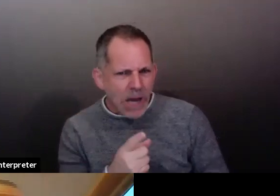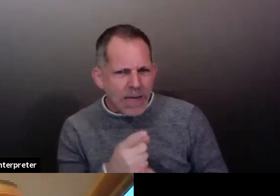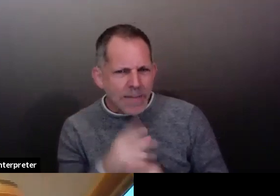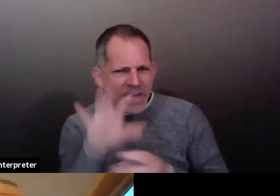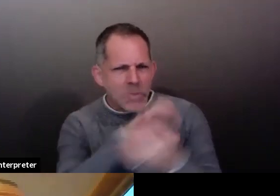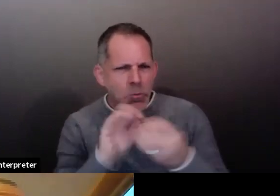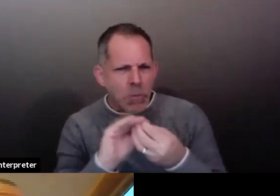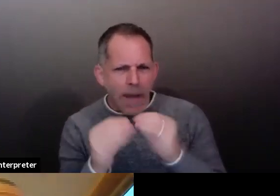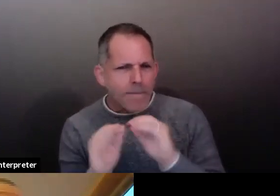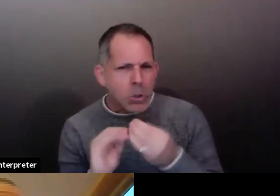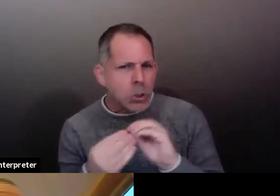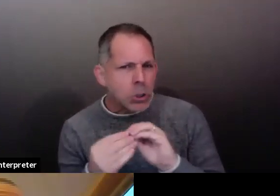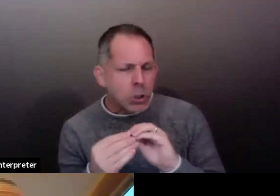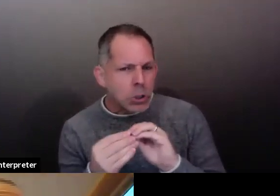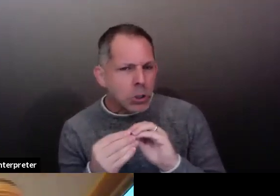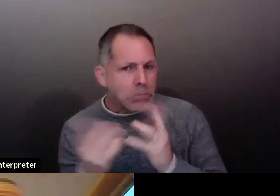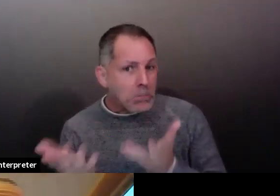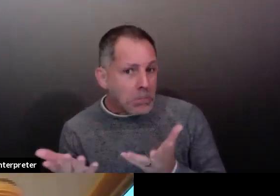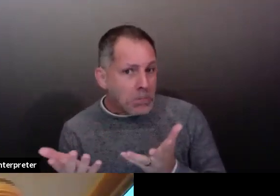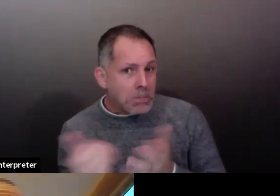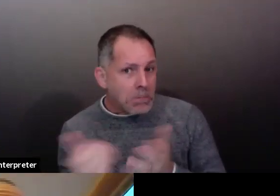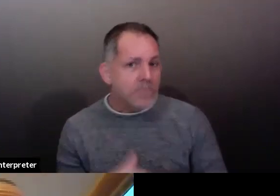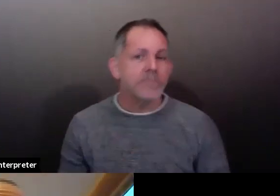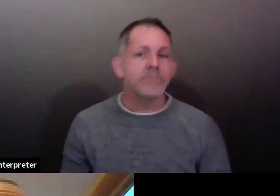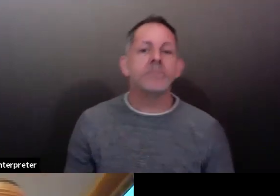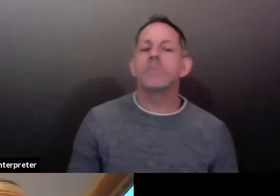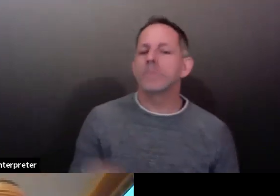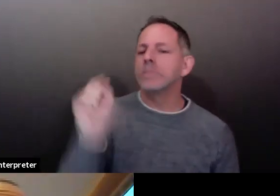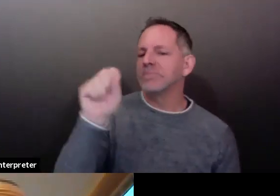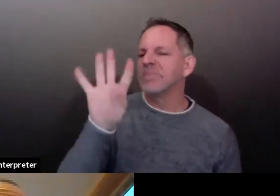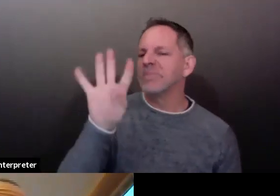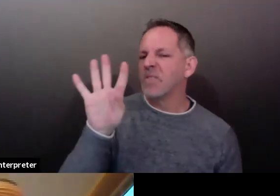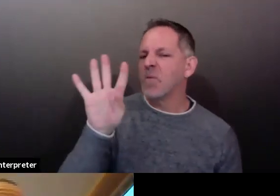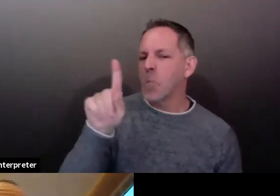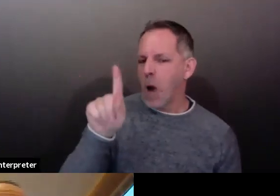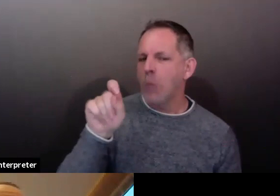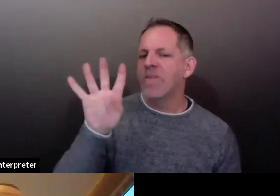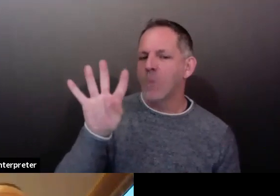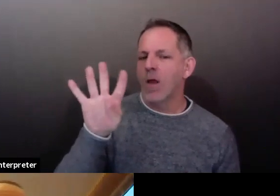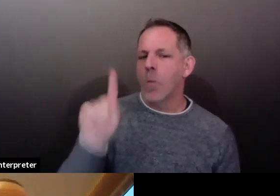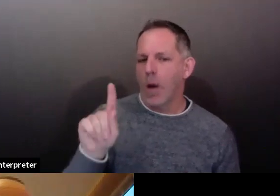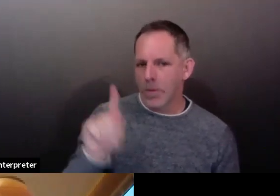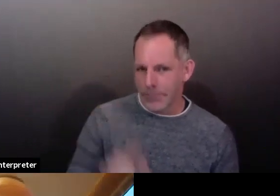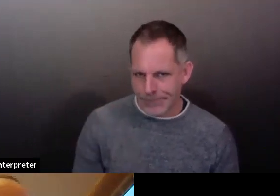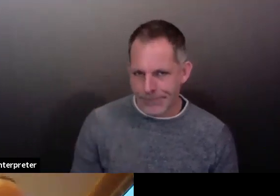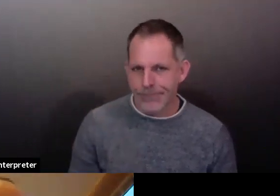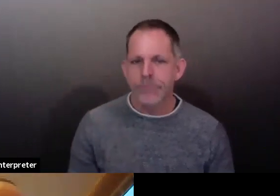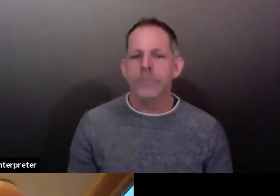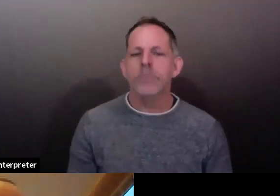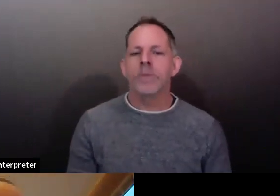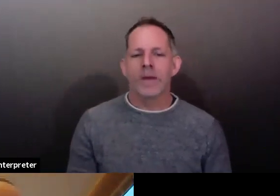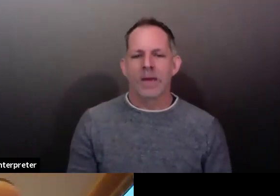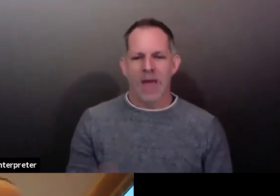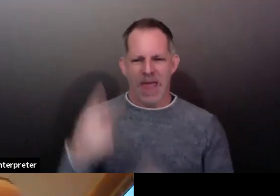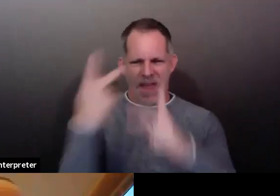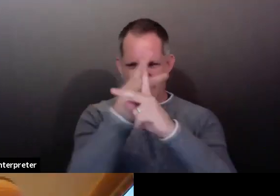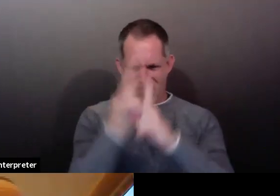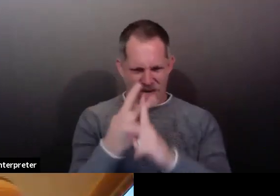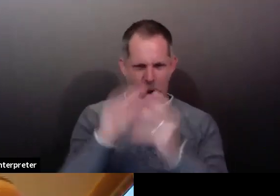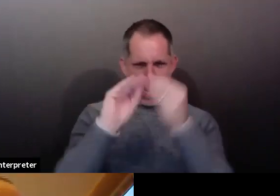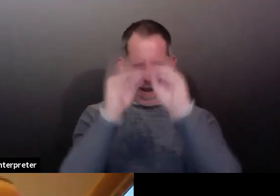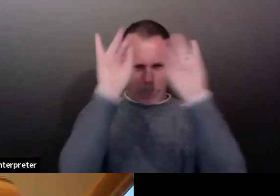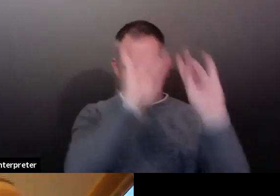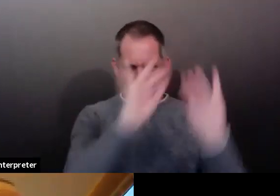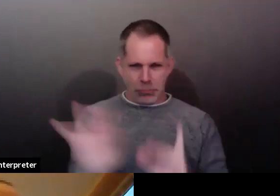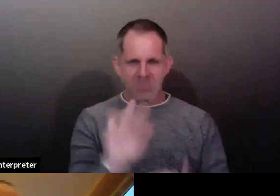I have to do the math quickly, but I think that's, you know, that would take us way up to over